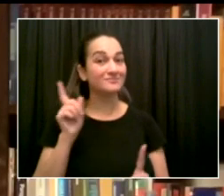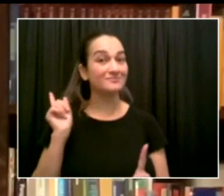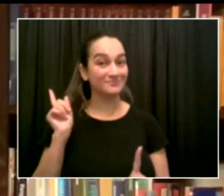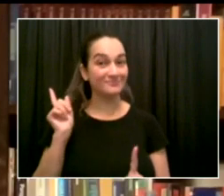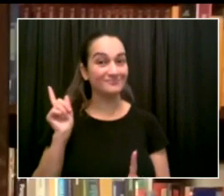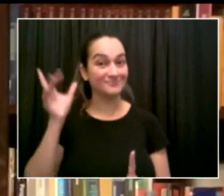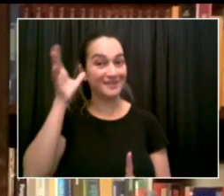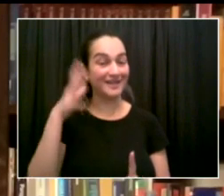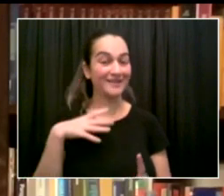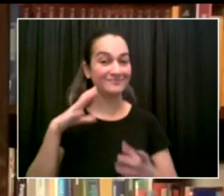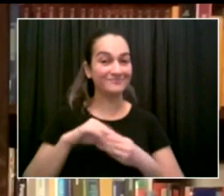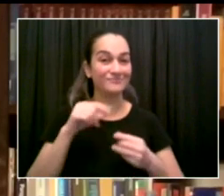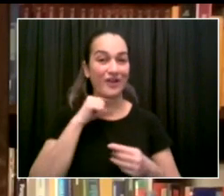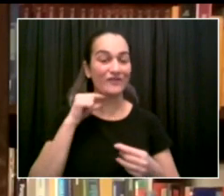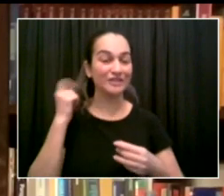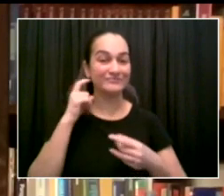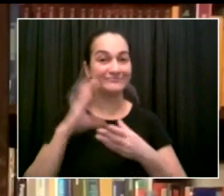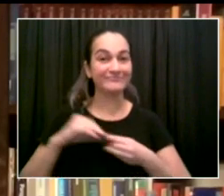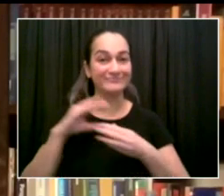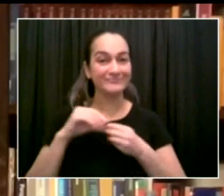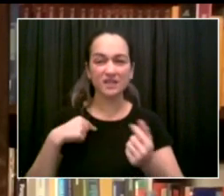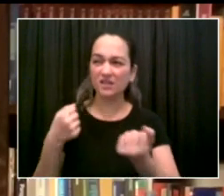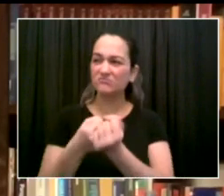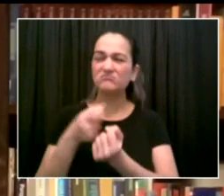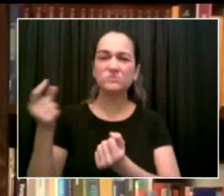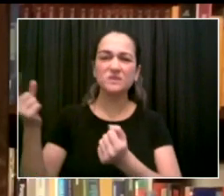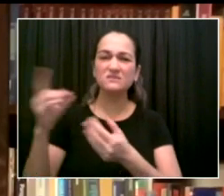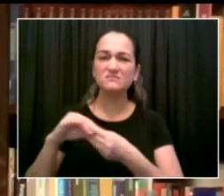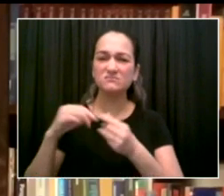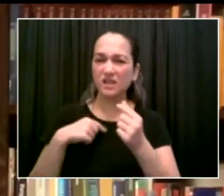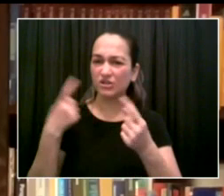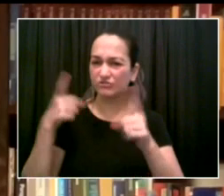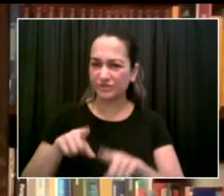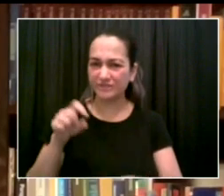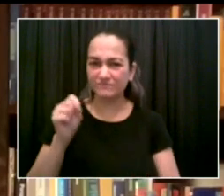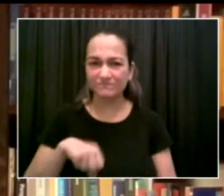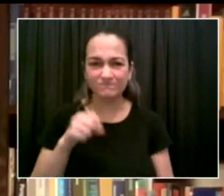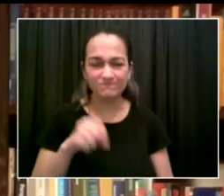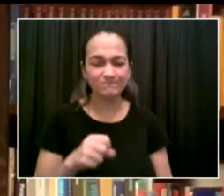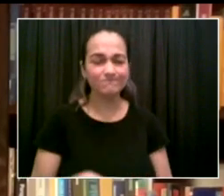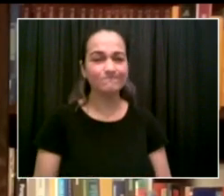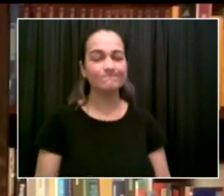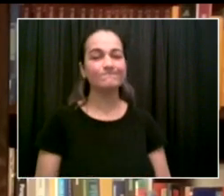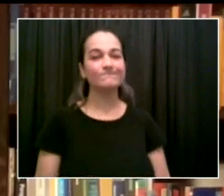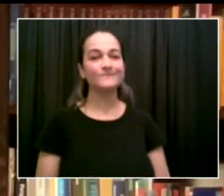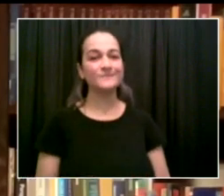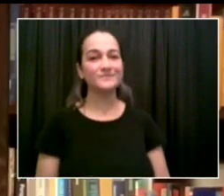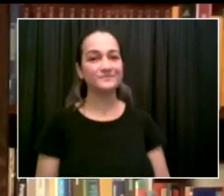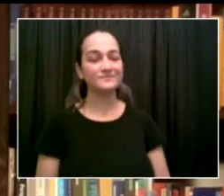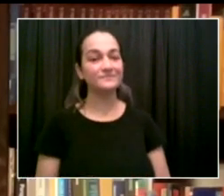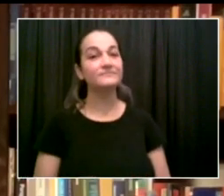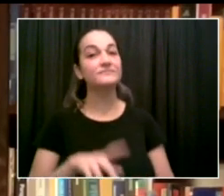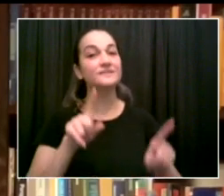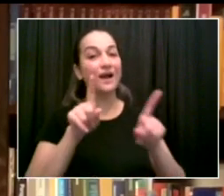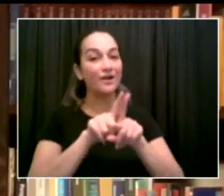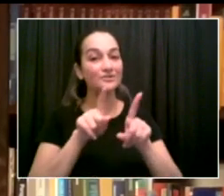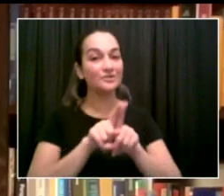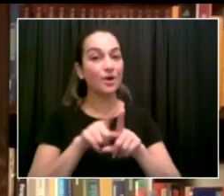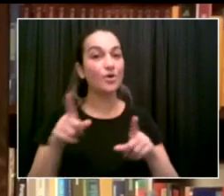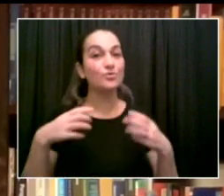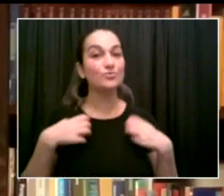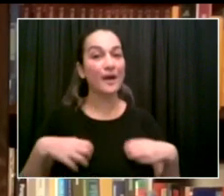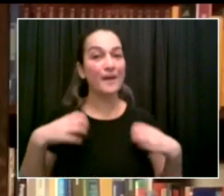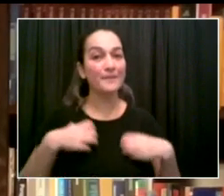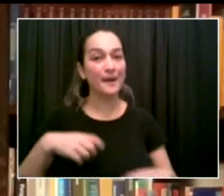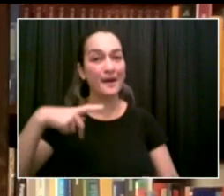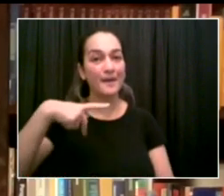my colleague, Rabbi Potasnik, has engaged in along the way. But you have